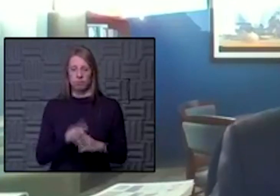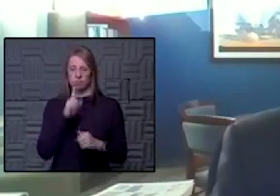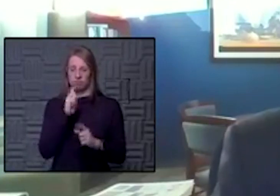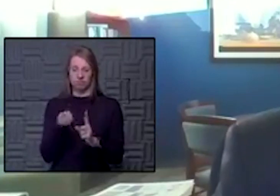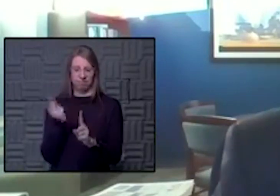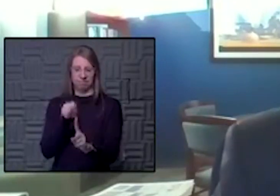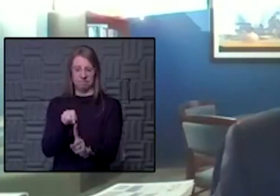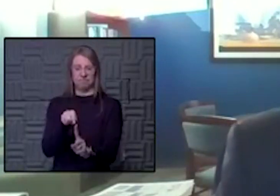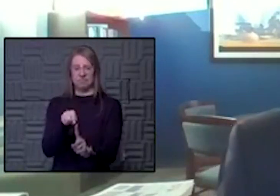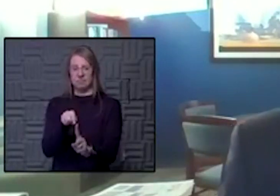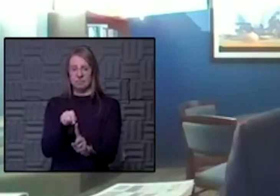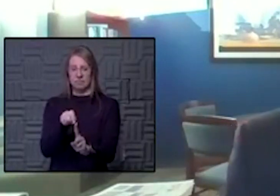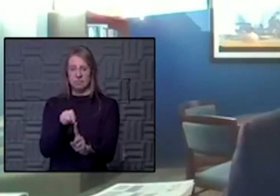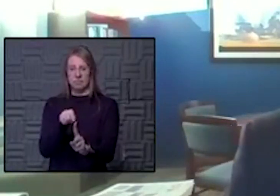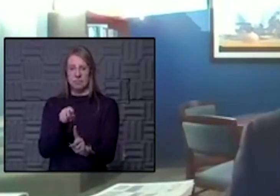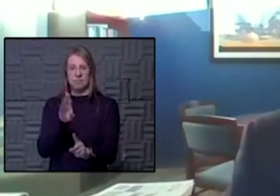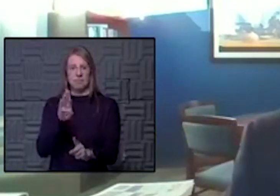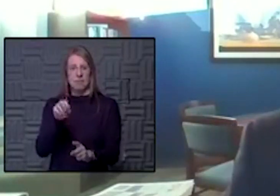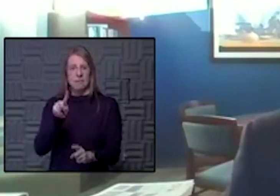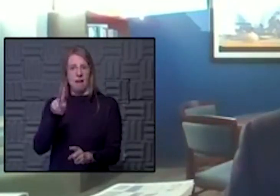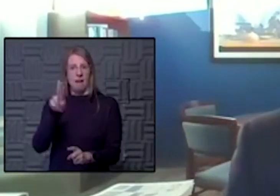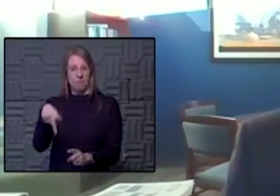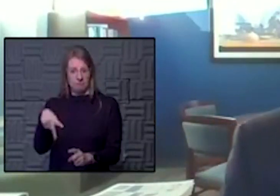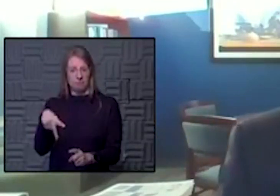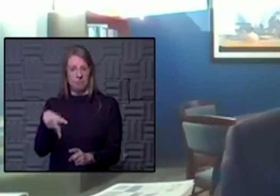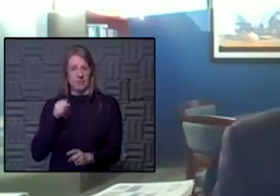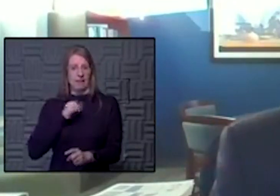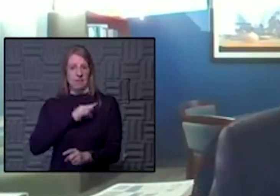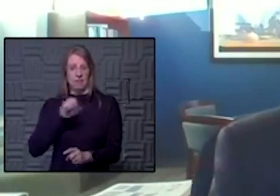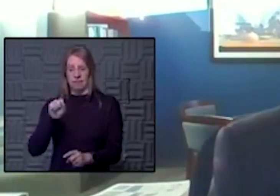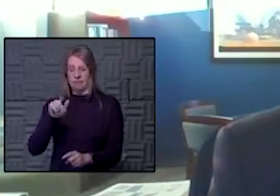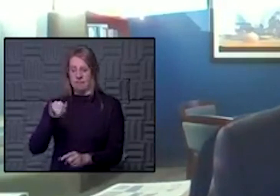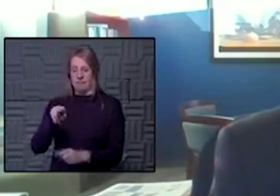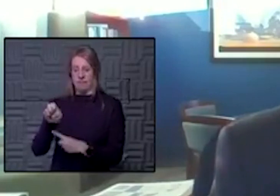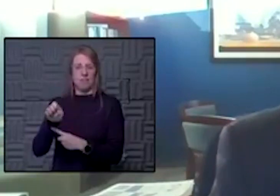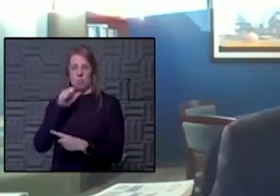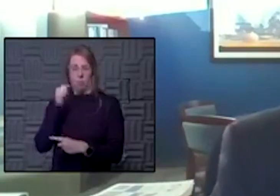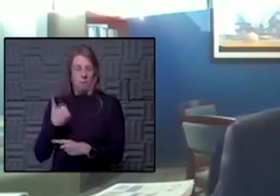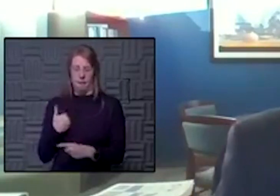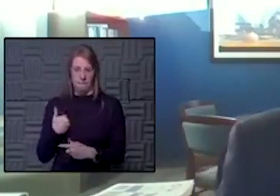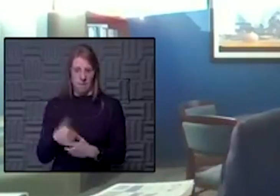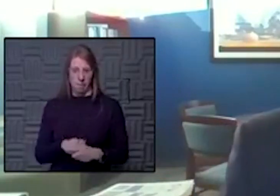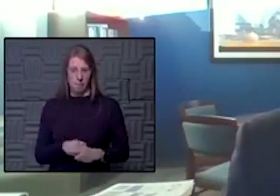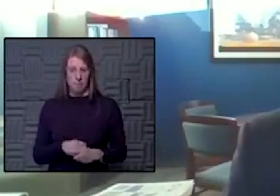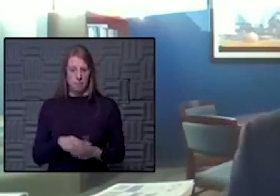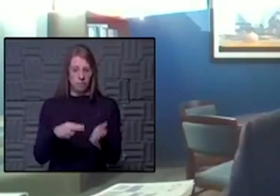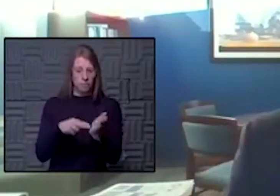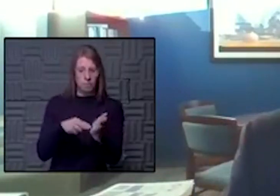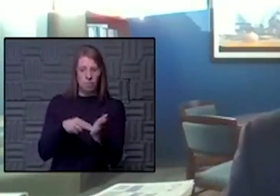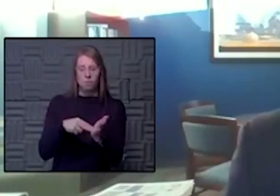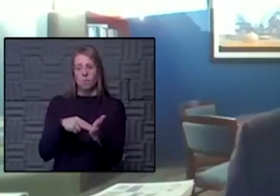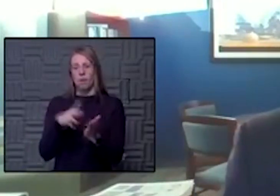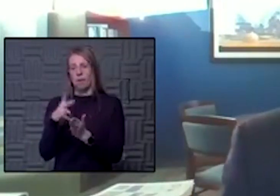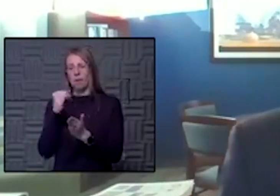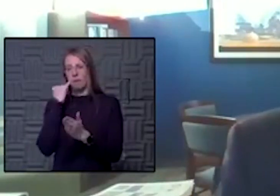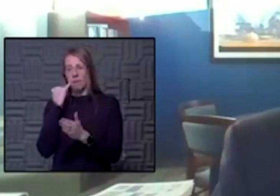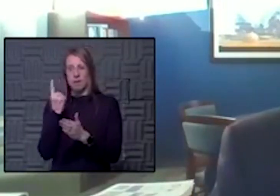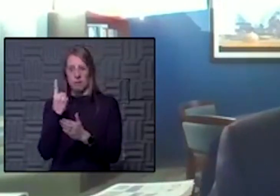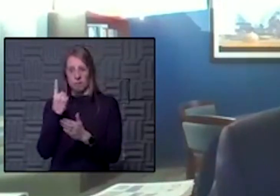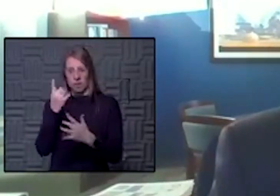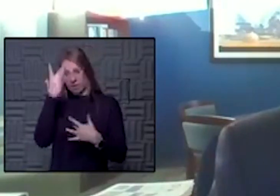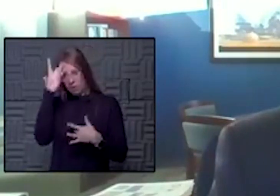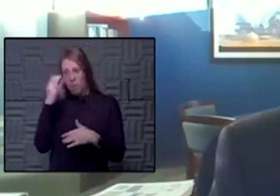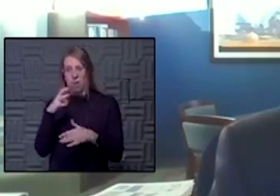lot of backup staff. So when they lose a head nurse or a transfer of their nurses or one of their